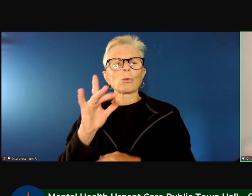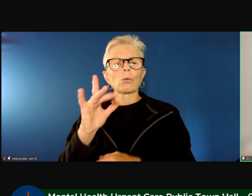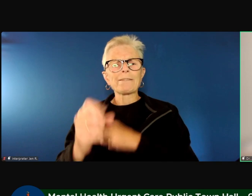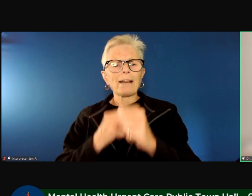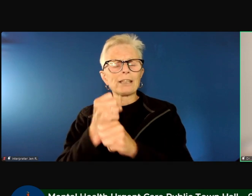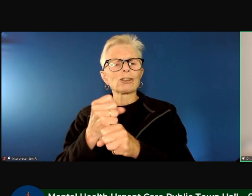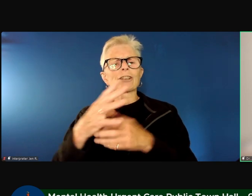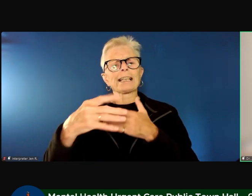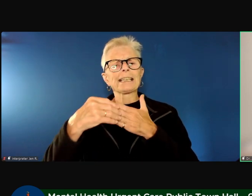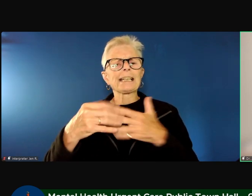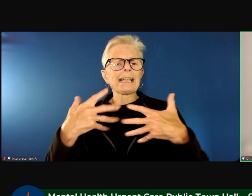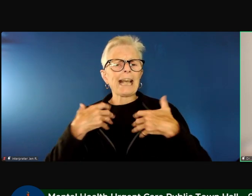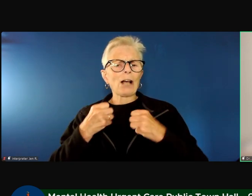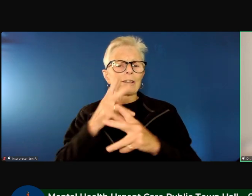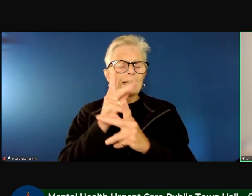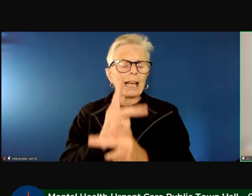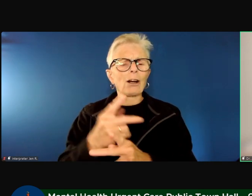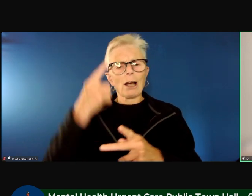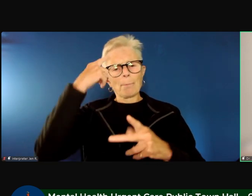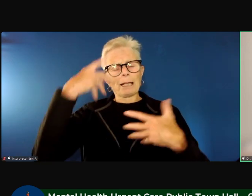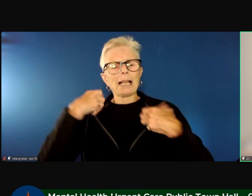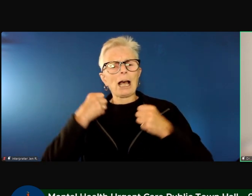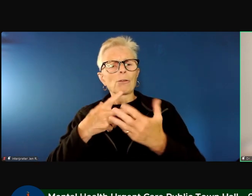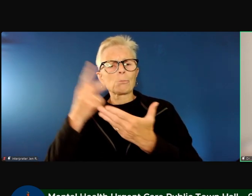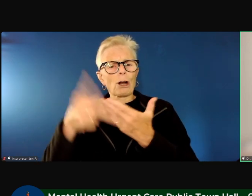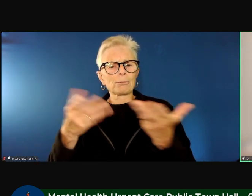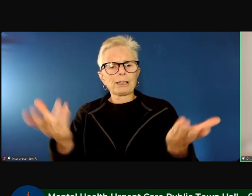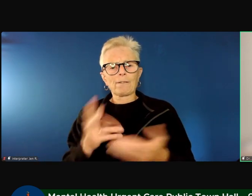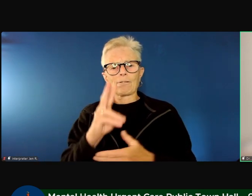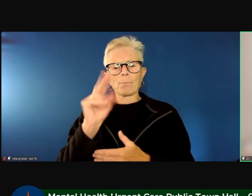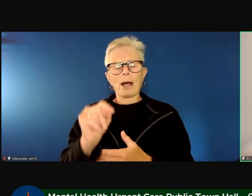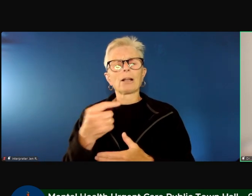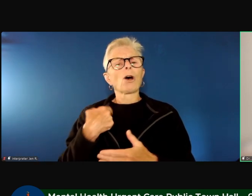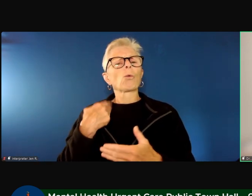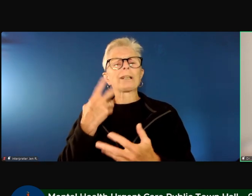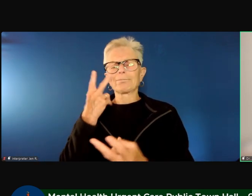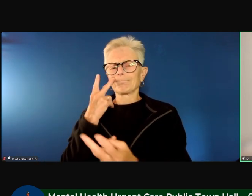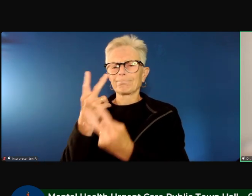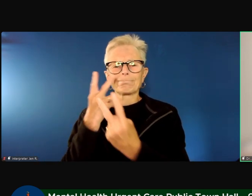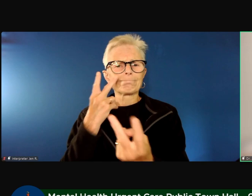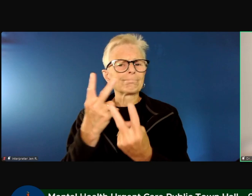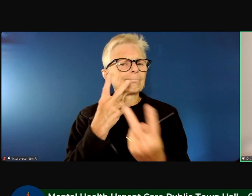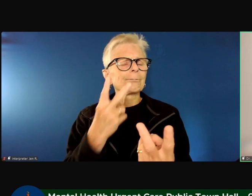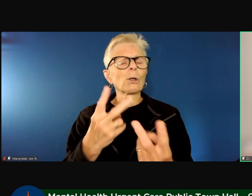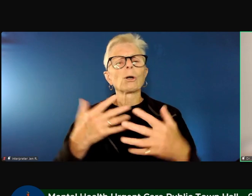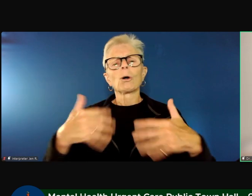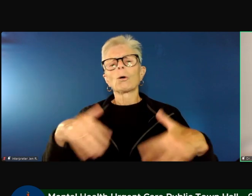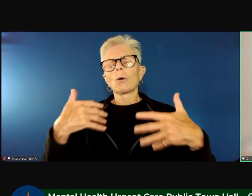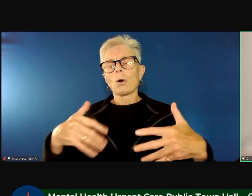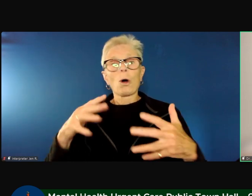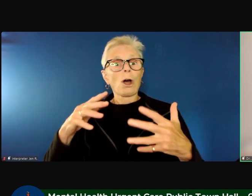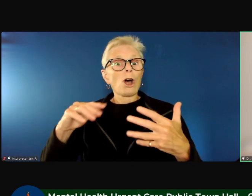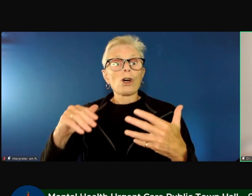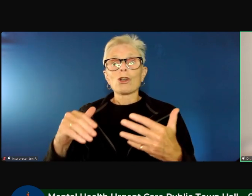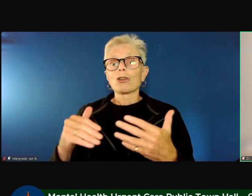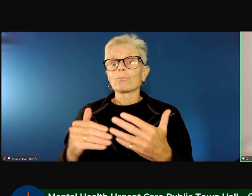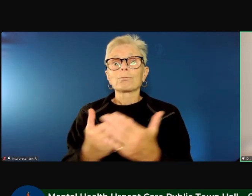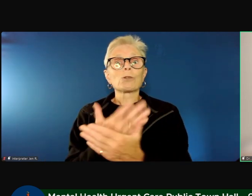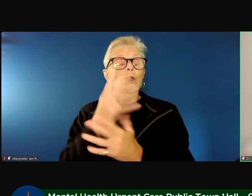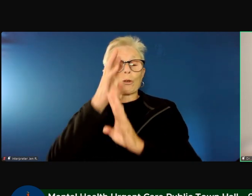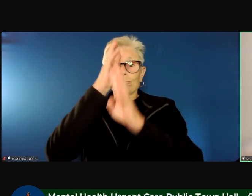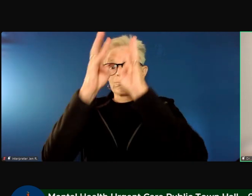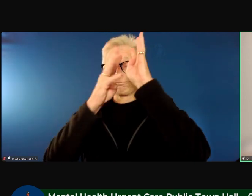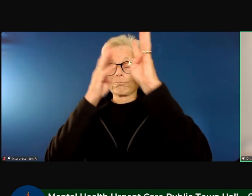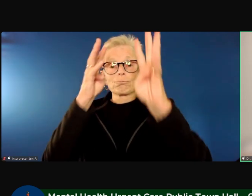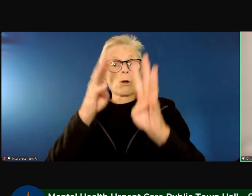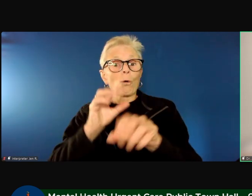healthcare and mental health programming in Vermont, we've seen a lot of very innovative work that's been done across